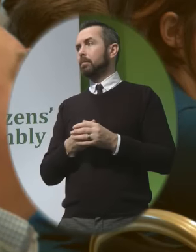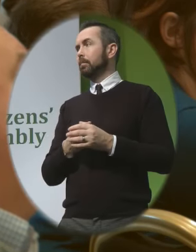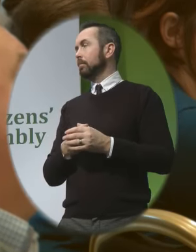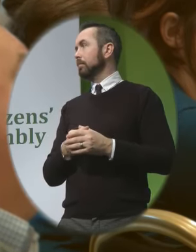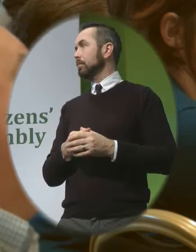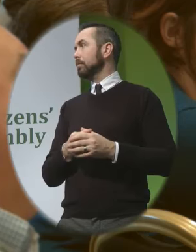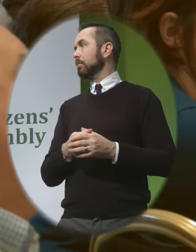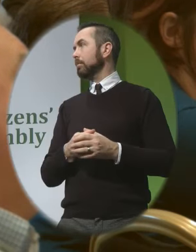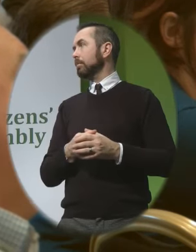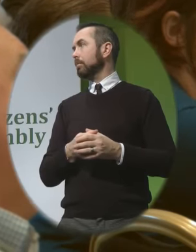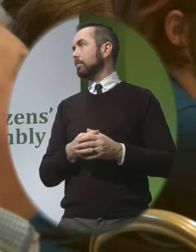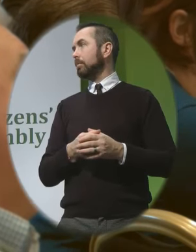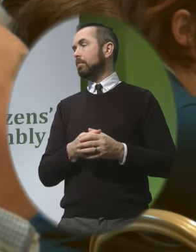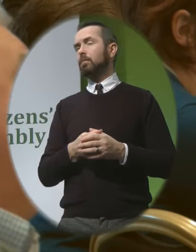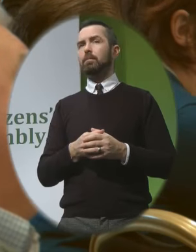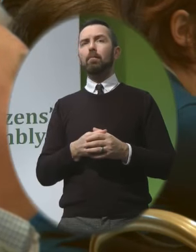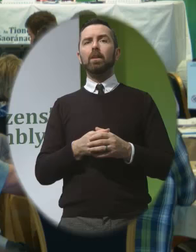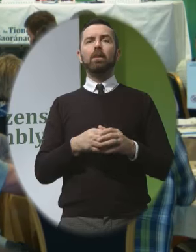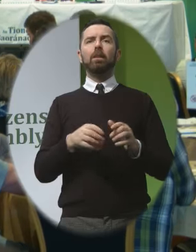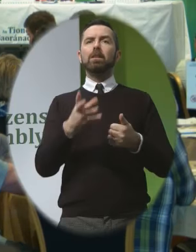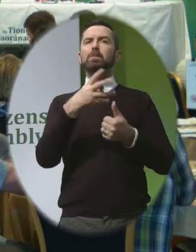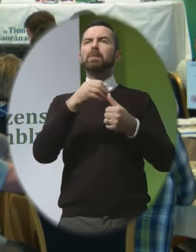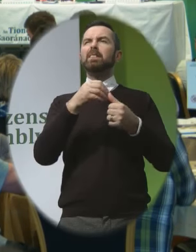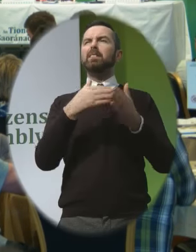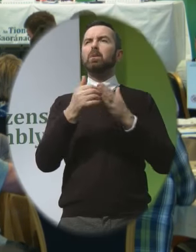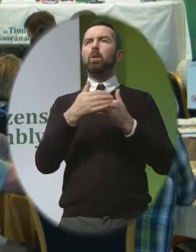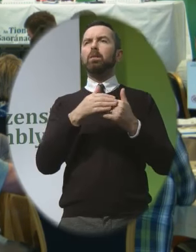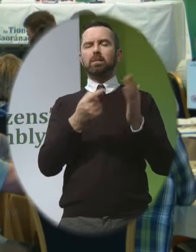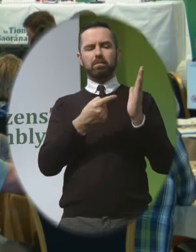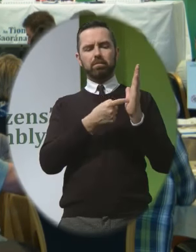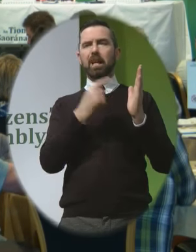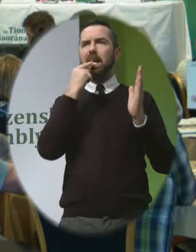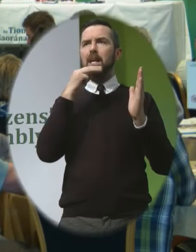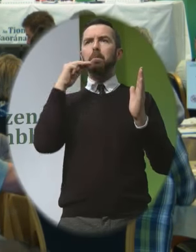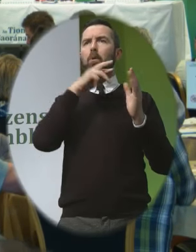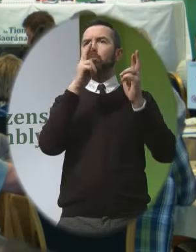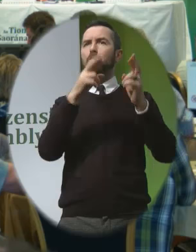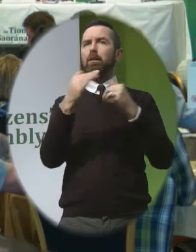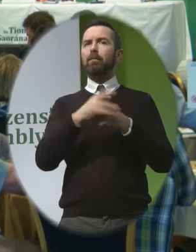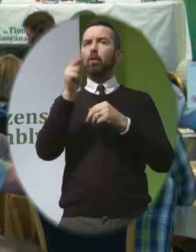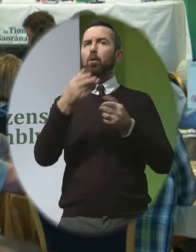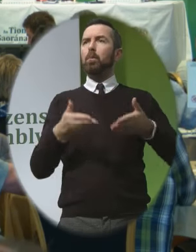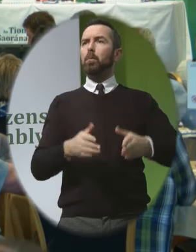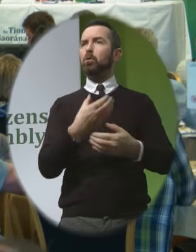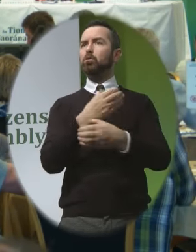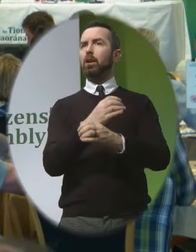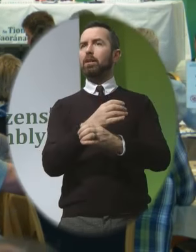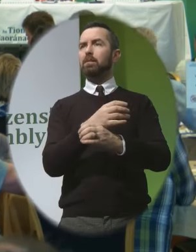the important rights of the unborn child Which have tended to be, I think,